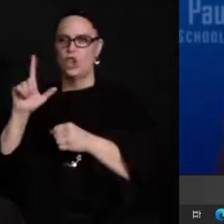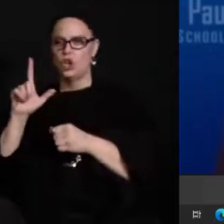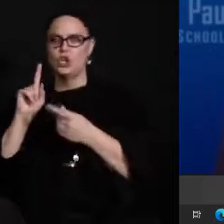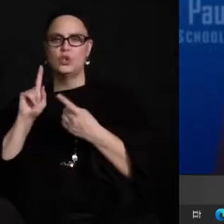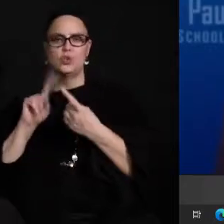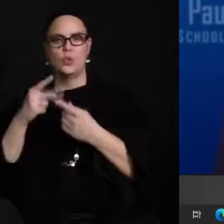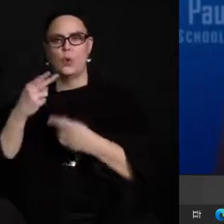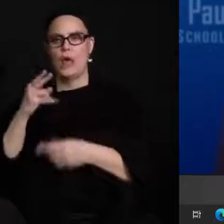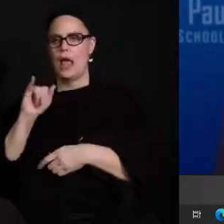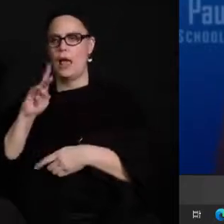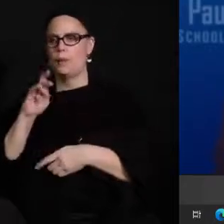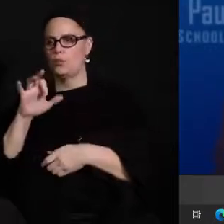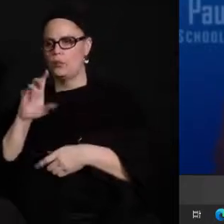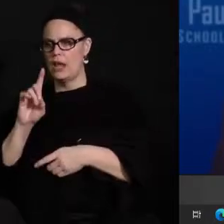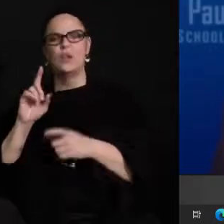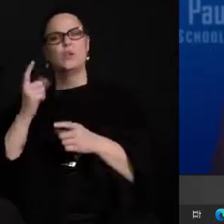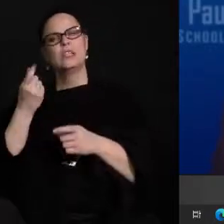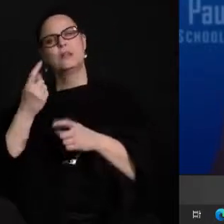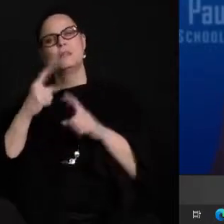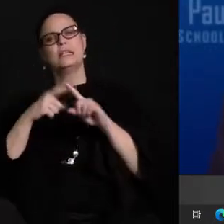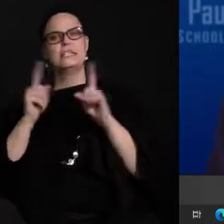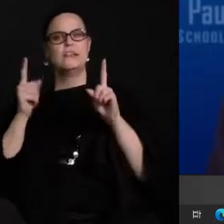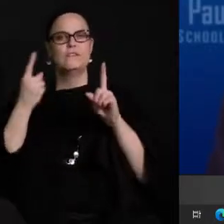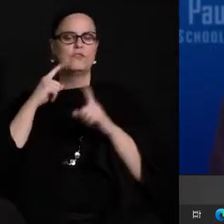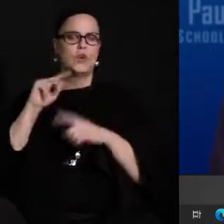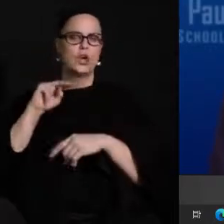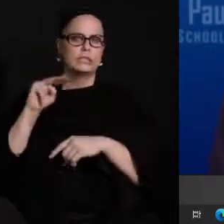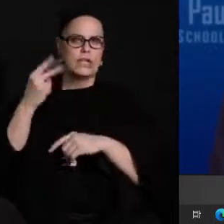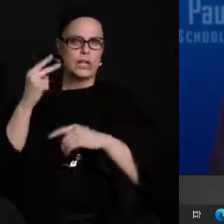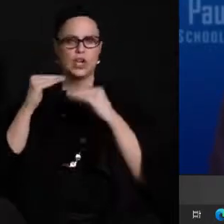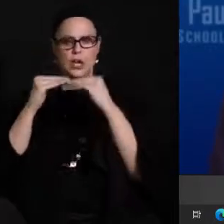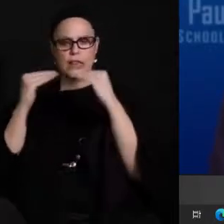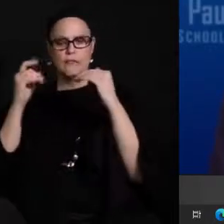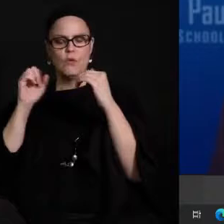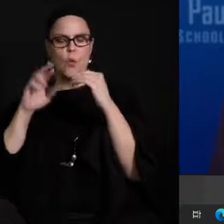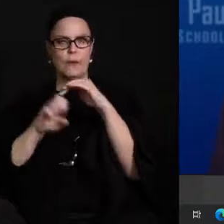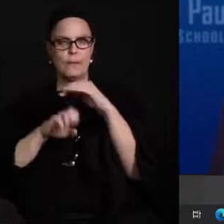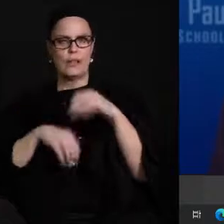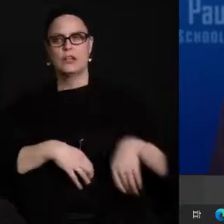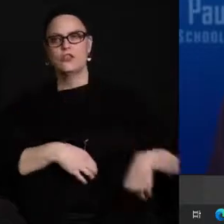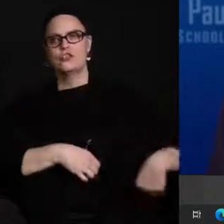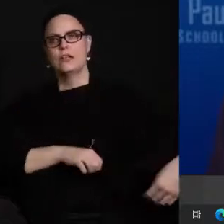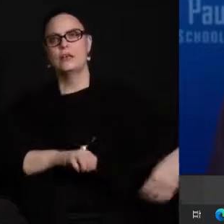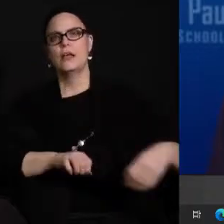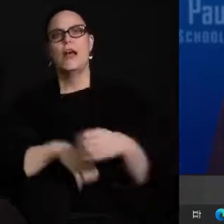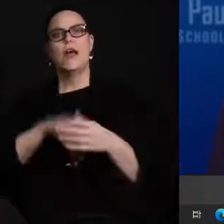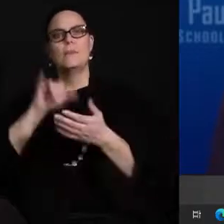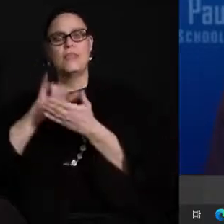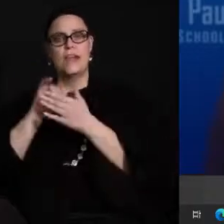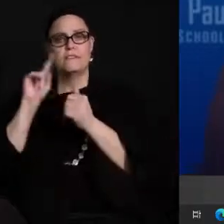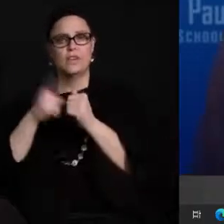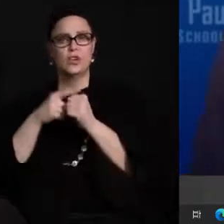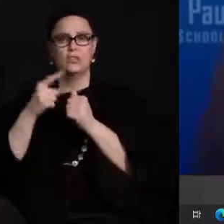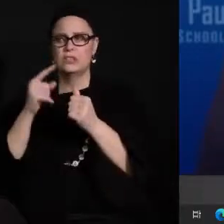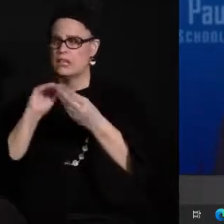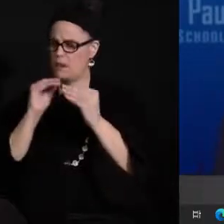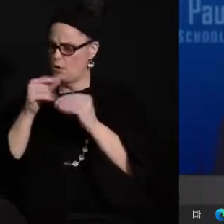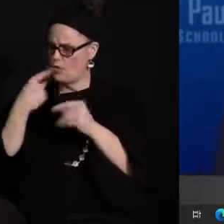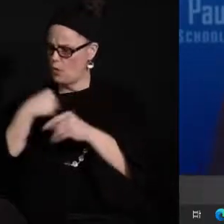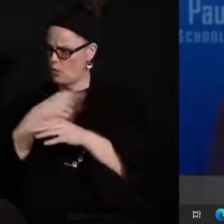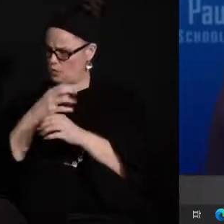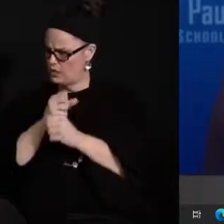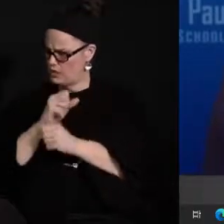-person and it was a little bit different for secondary and elementary but the first number that we got was 23 that was back in